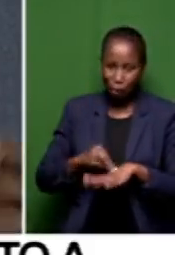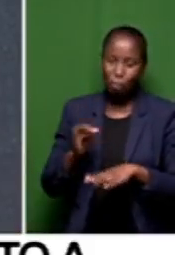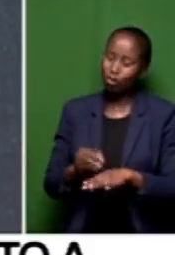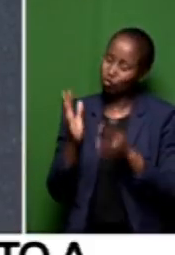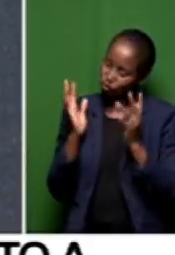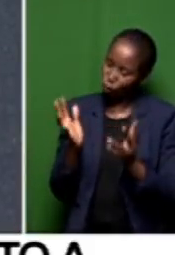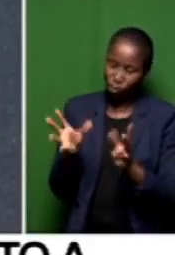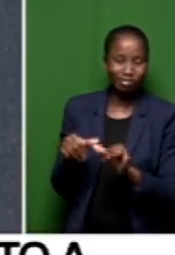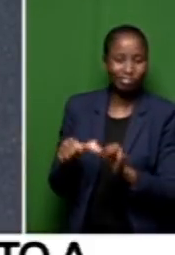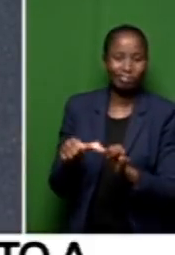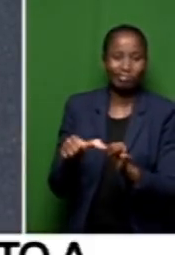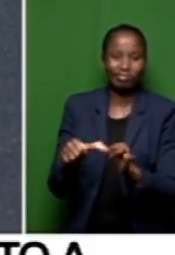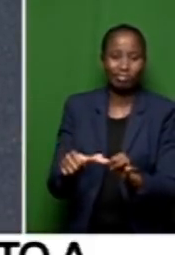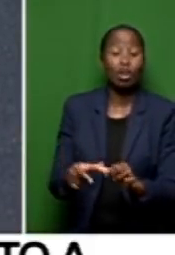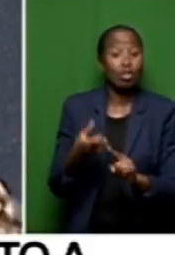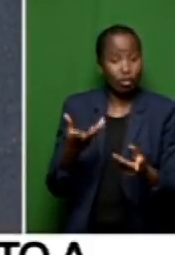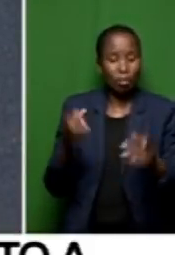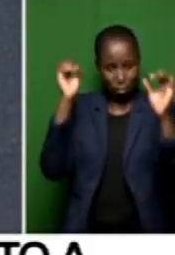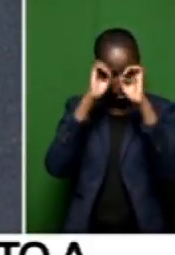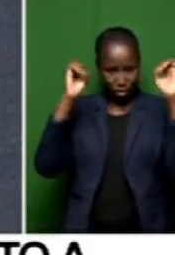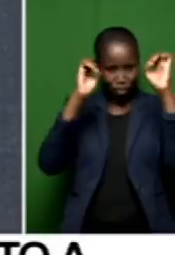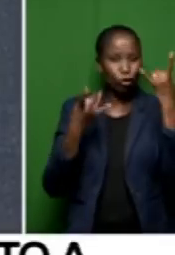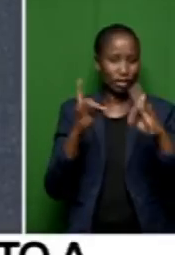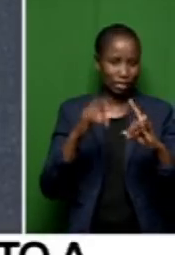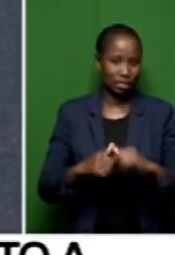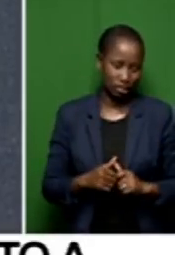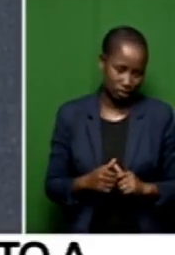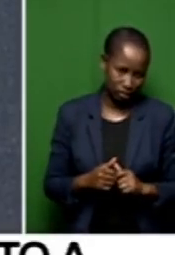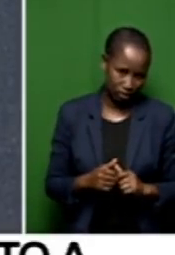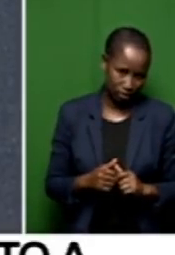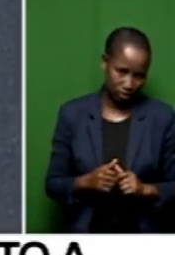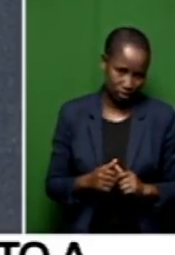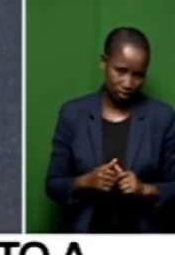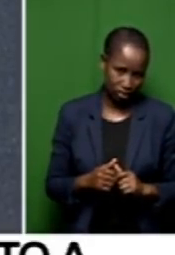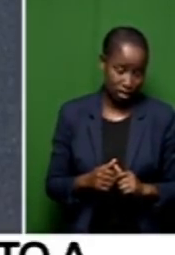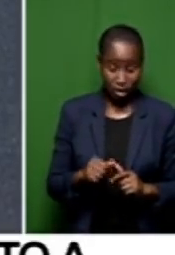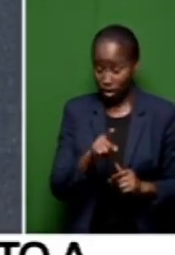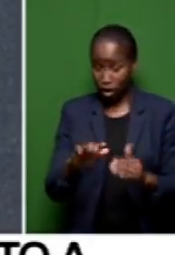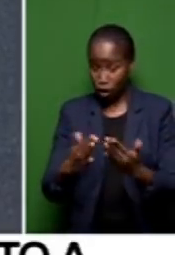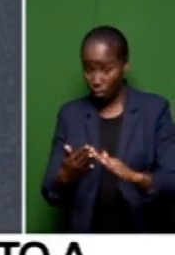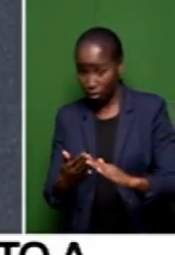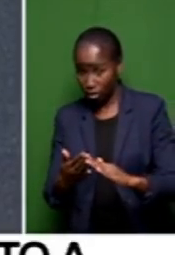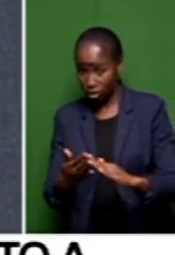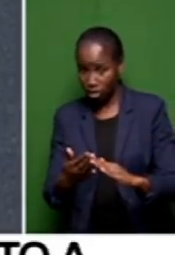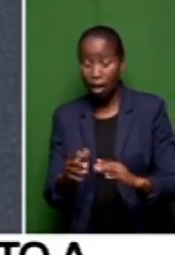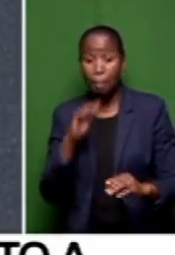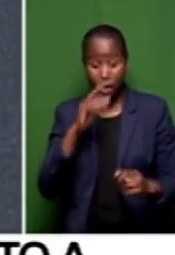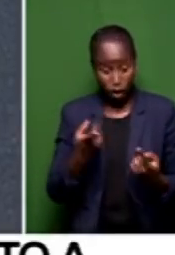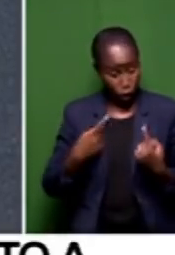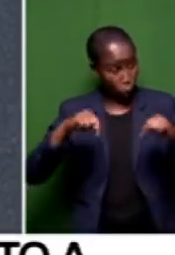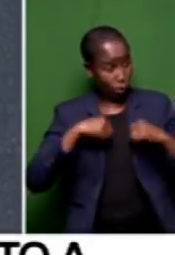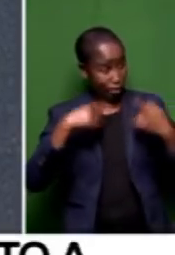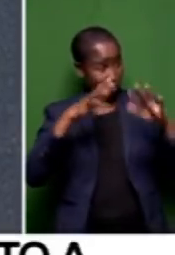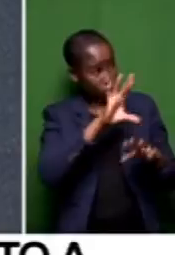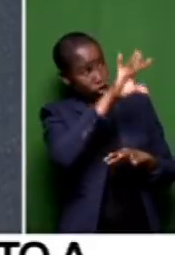problem, within the Buffalo City. And the residents, it's not us who have voted ANC into